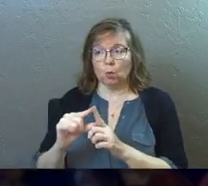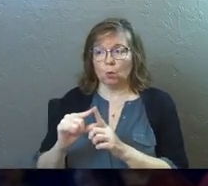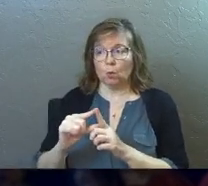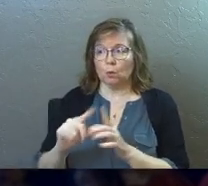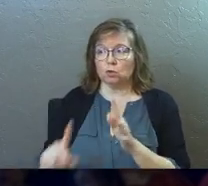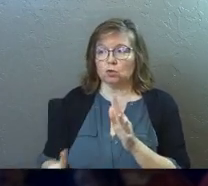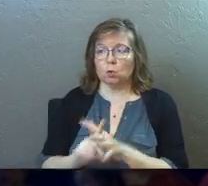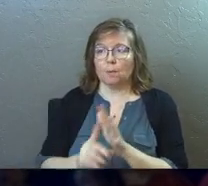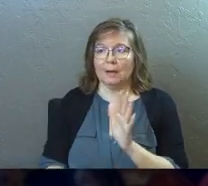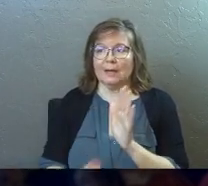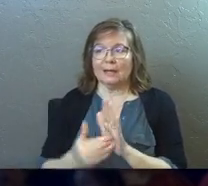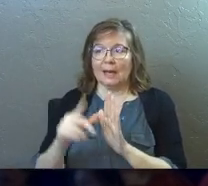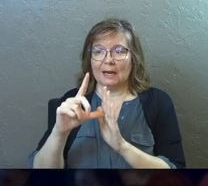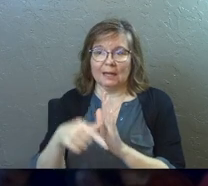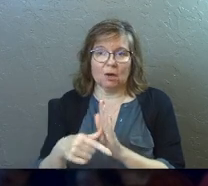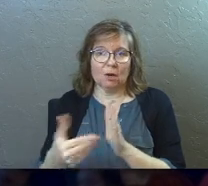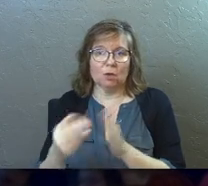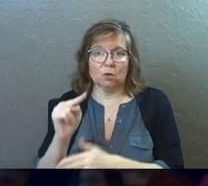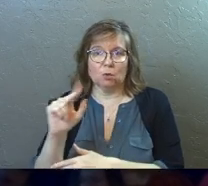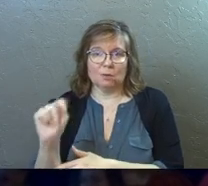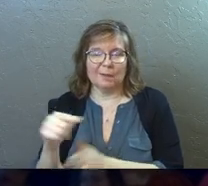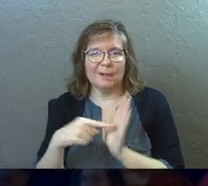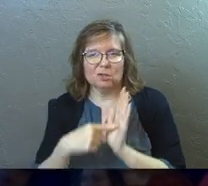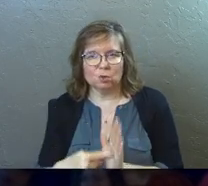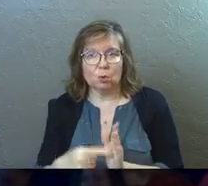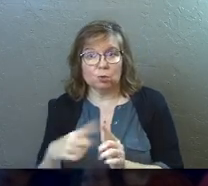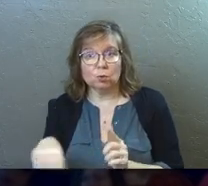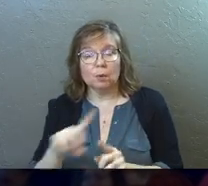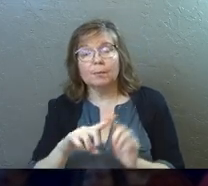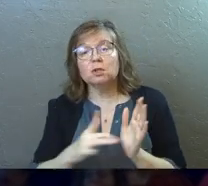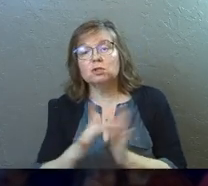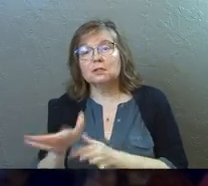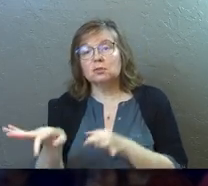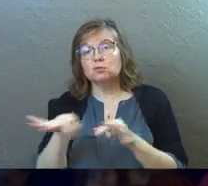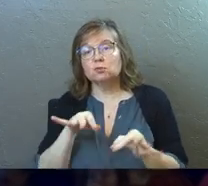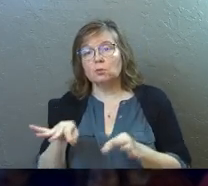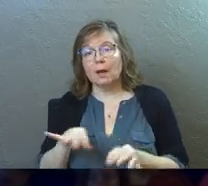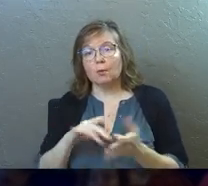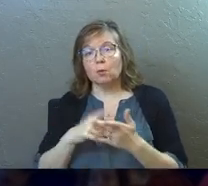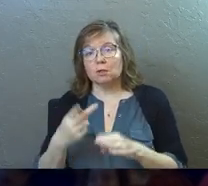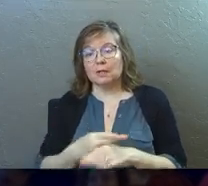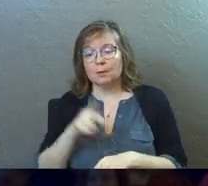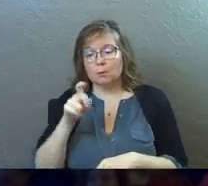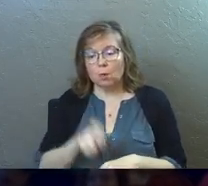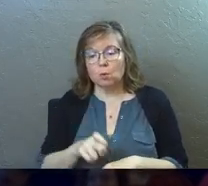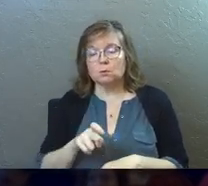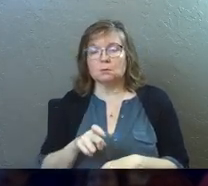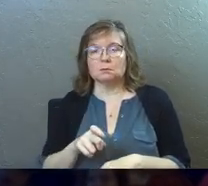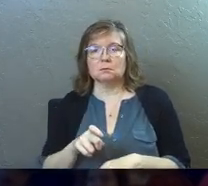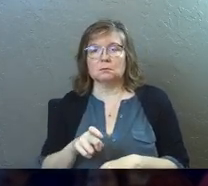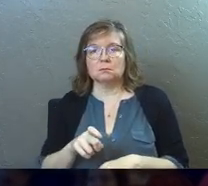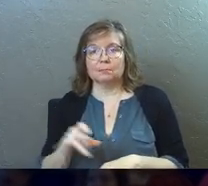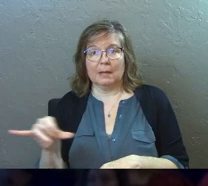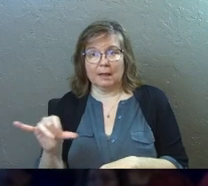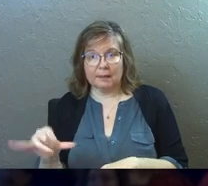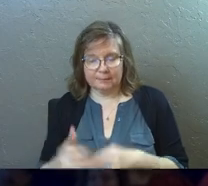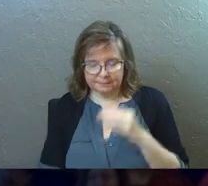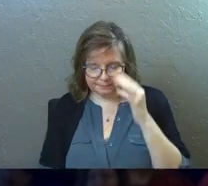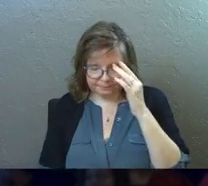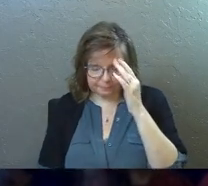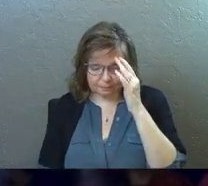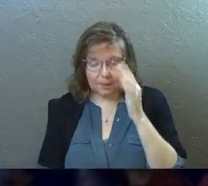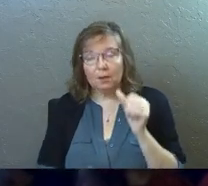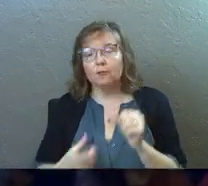is going to show up later on in the New Testament. I'm going to show that to you. But Jesus describes what a shepherd is supposed to be like.